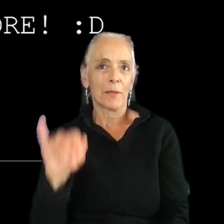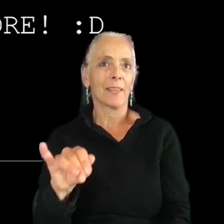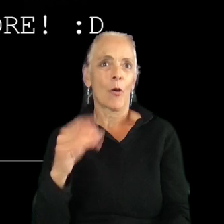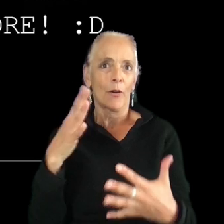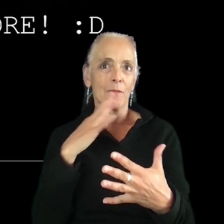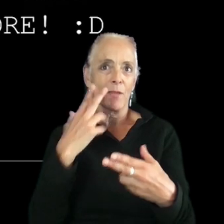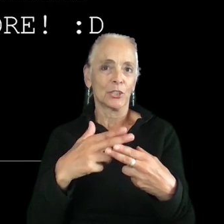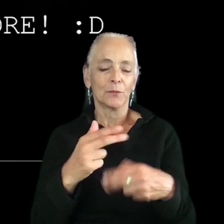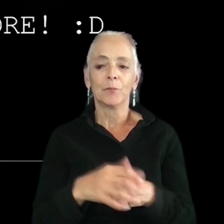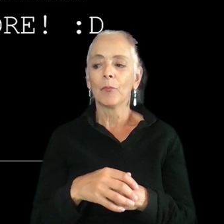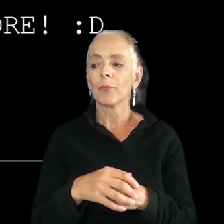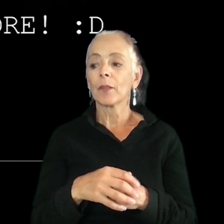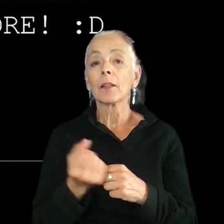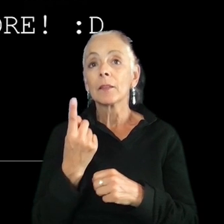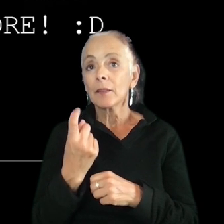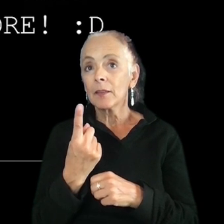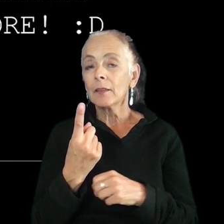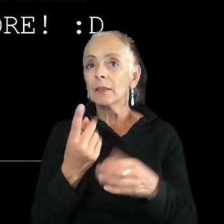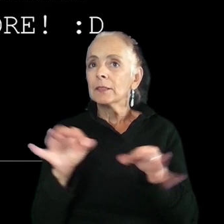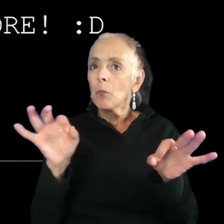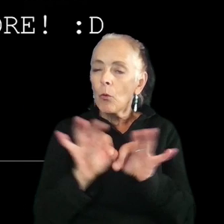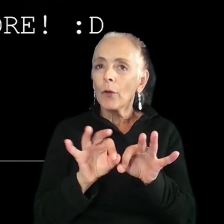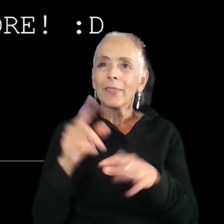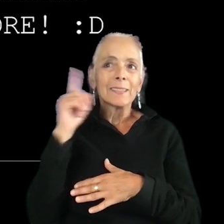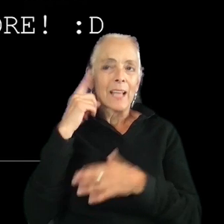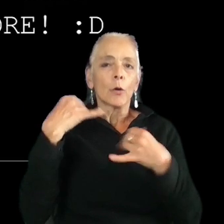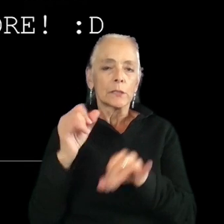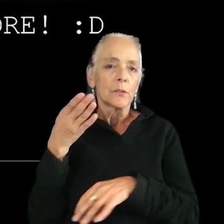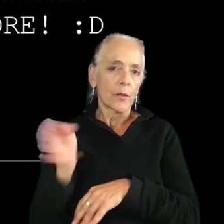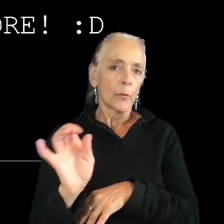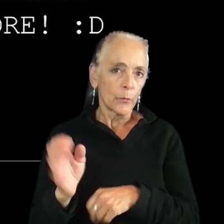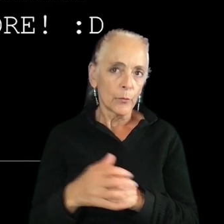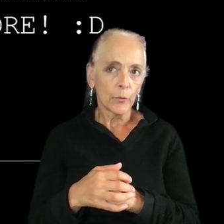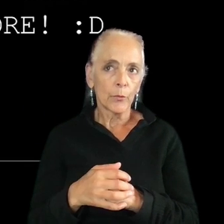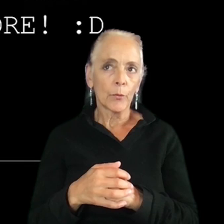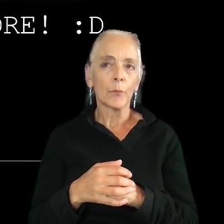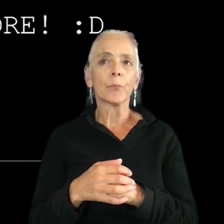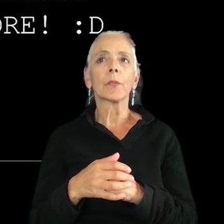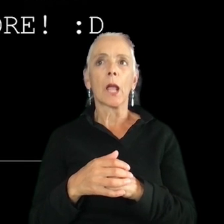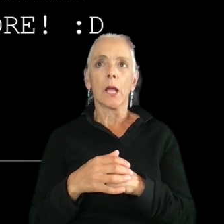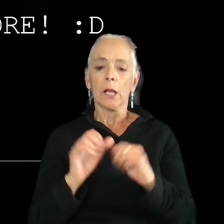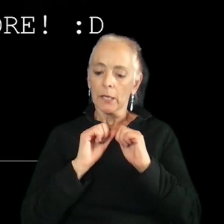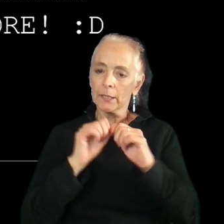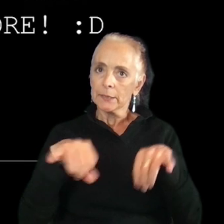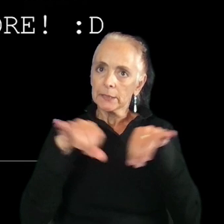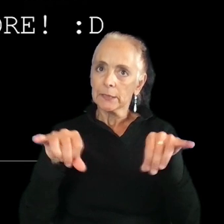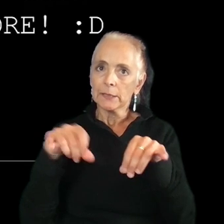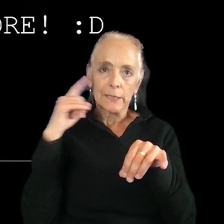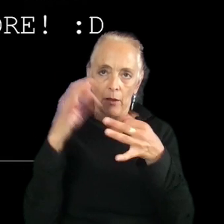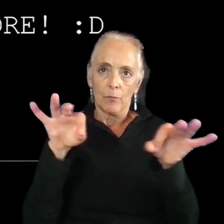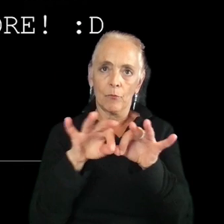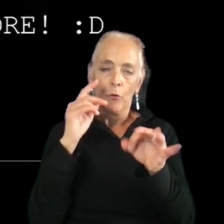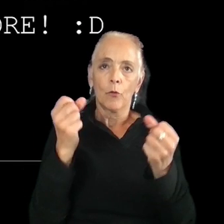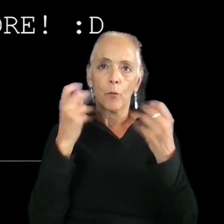However, you still want to make sure that sound is still there. In fact, consistent sound is the key for many players, especially those